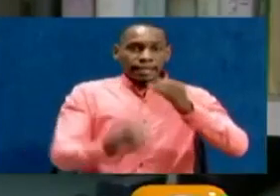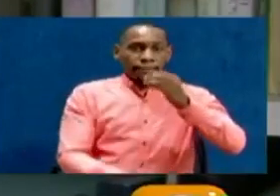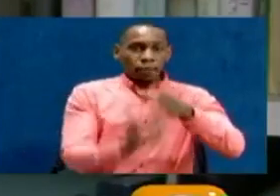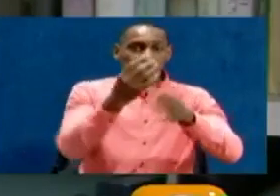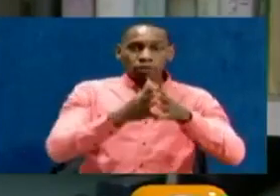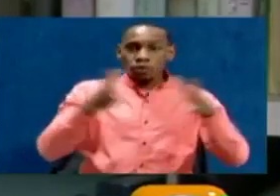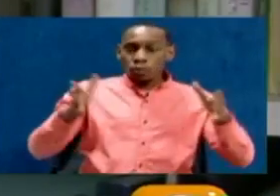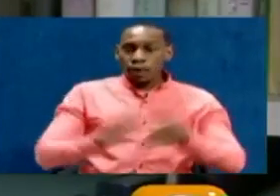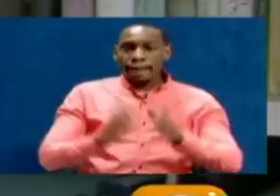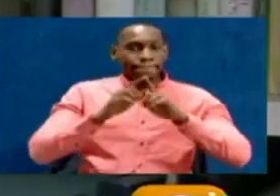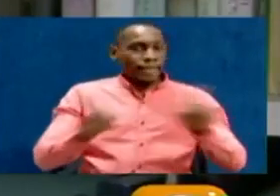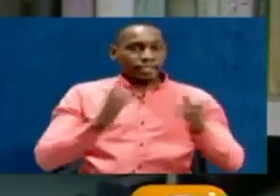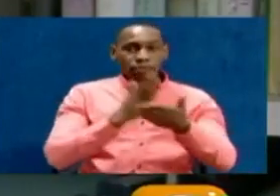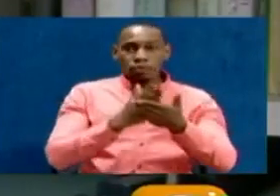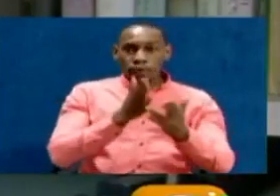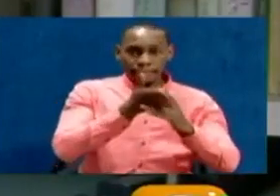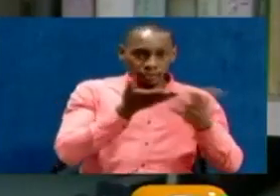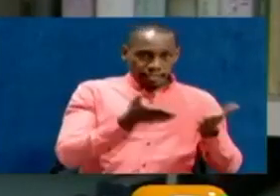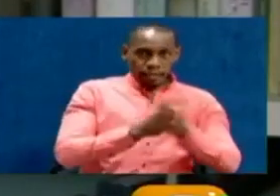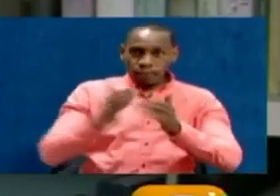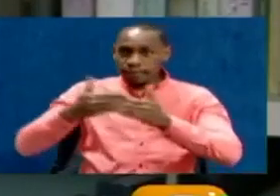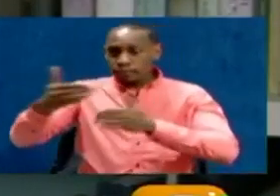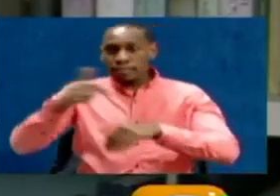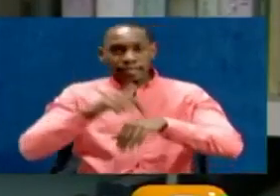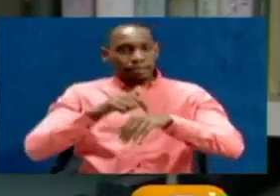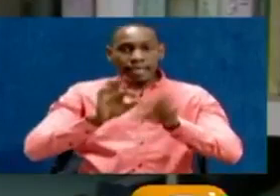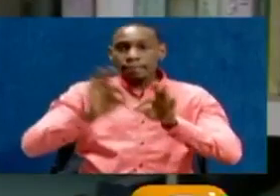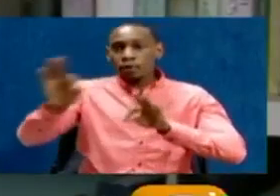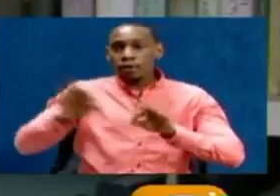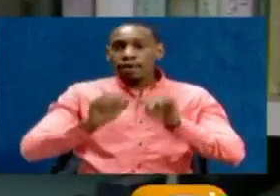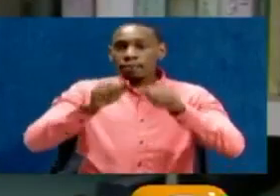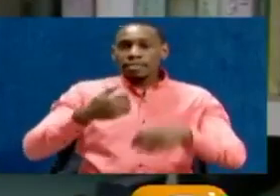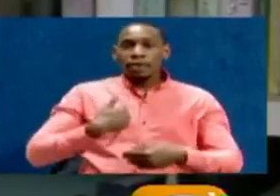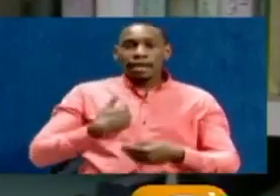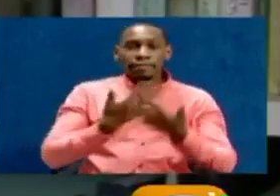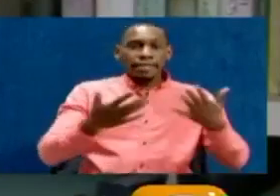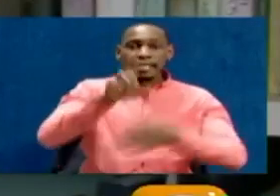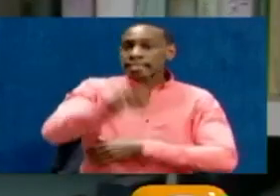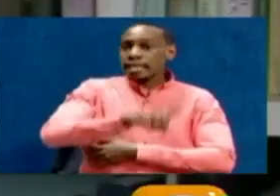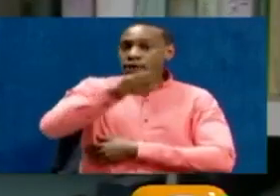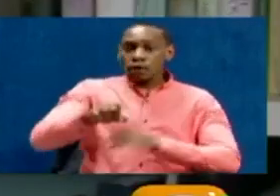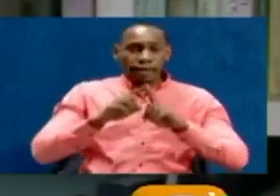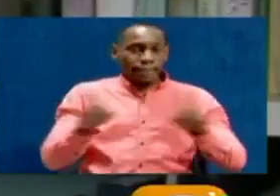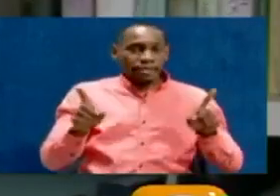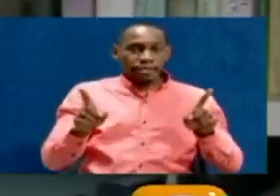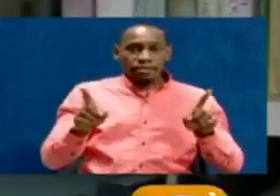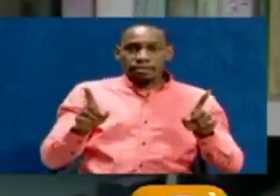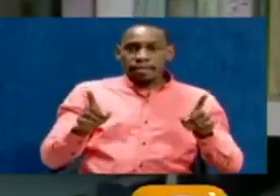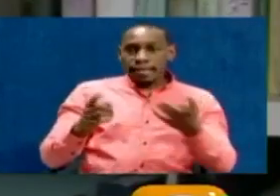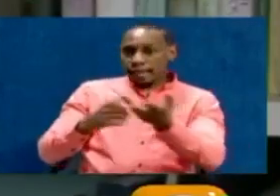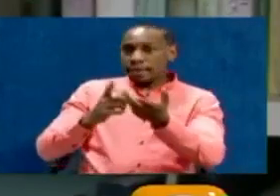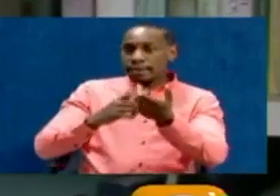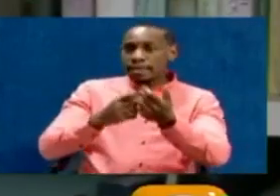production. But of course, between here and there is a long time. There could be things that go wrong. But the sheer